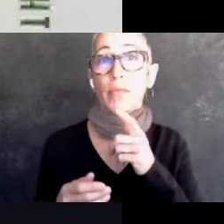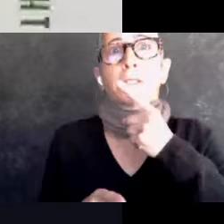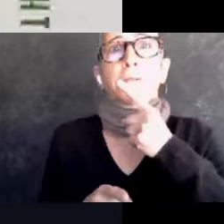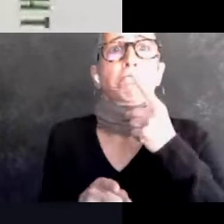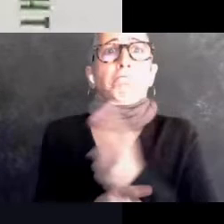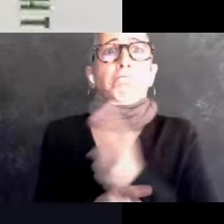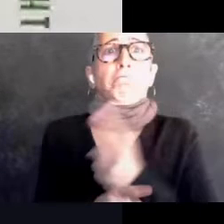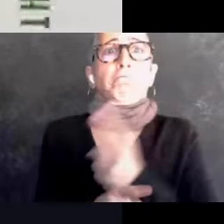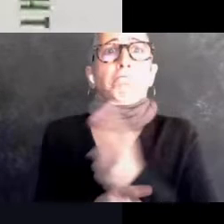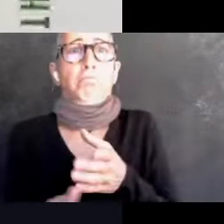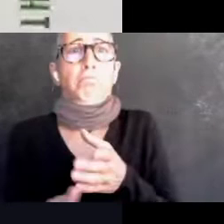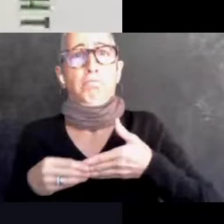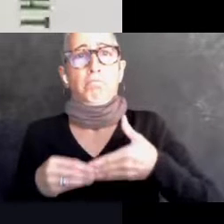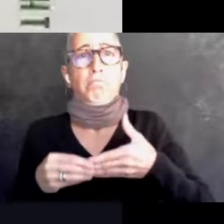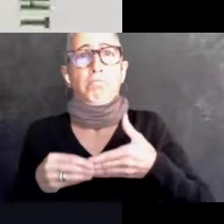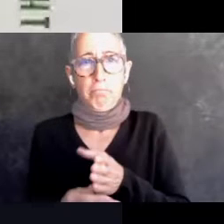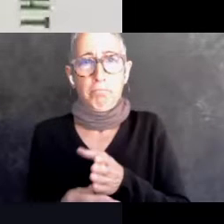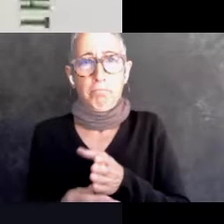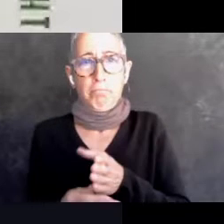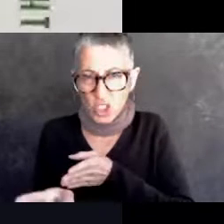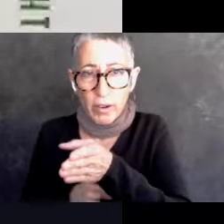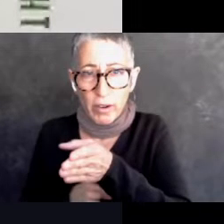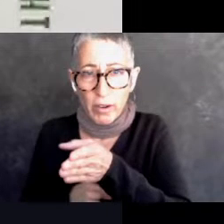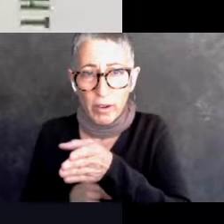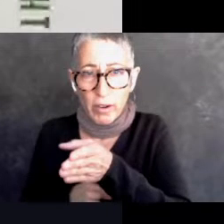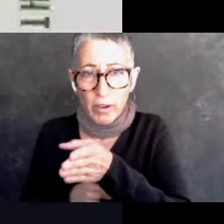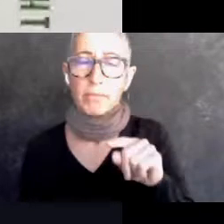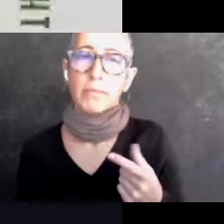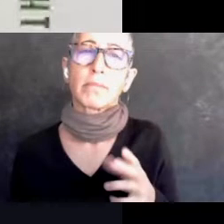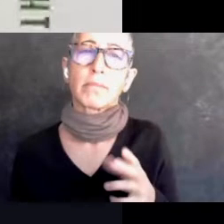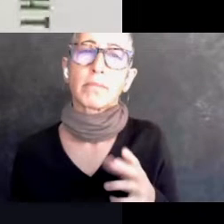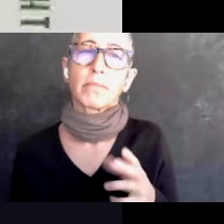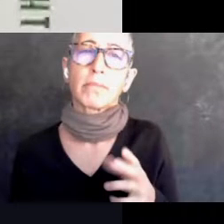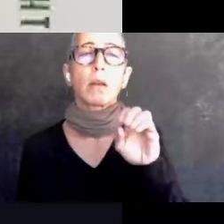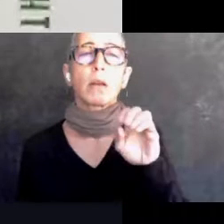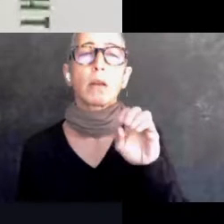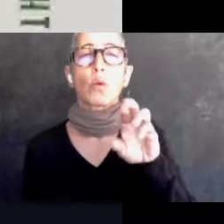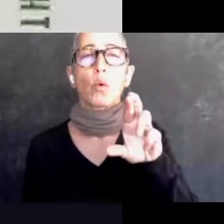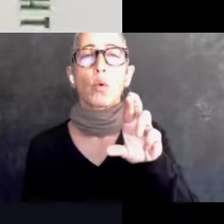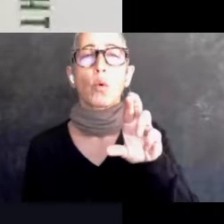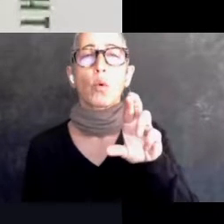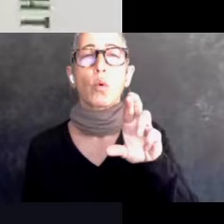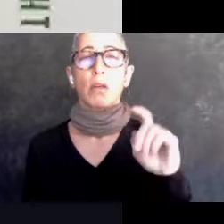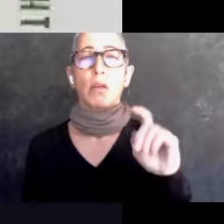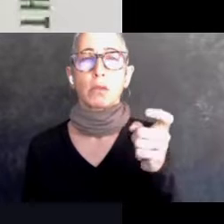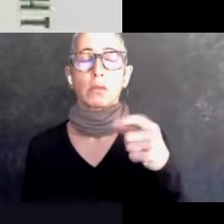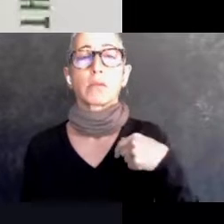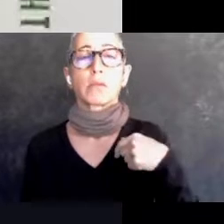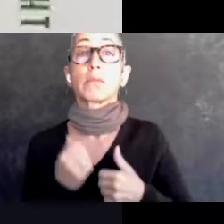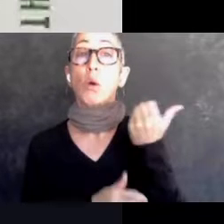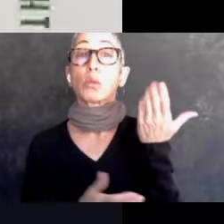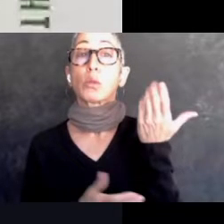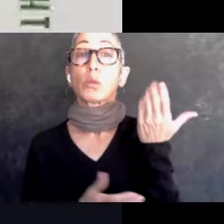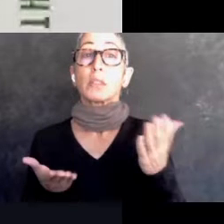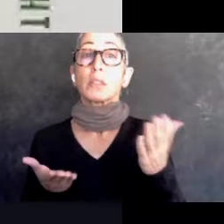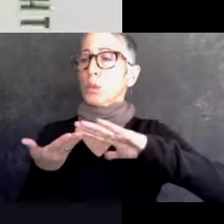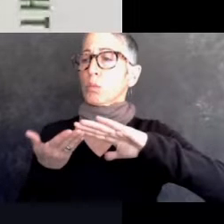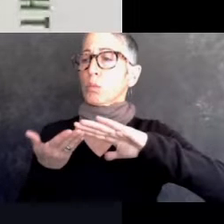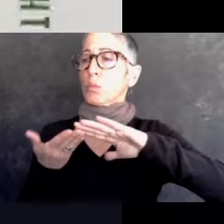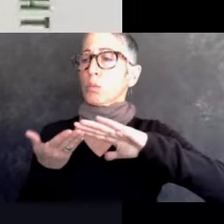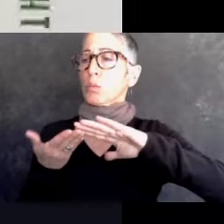I always, as urban growers, we have a unique position. Most of us are community members. We live within the communities that